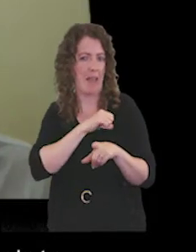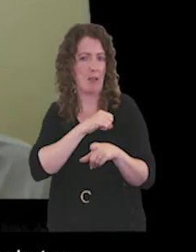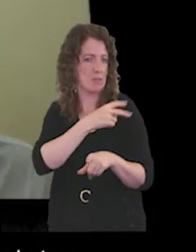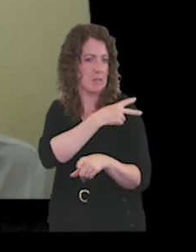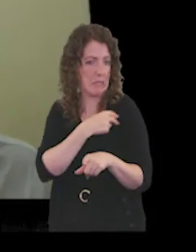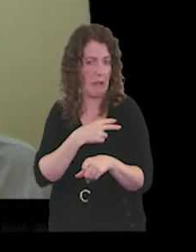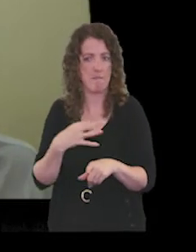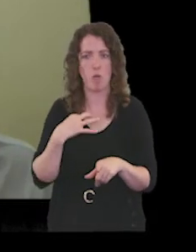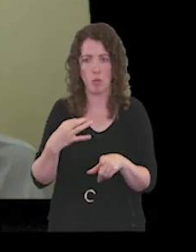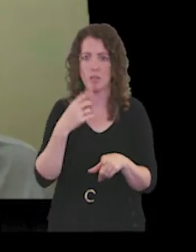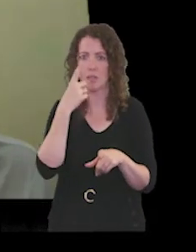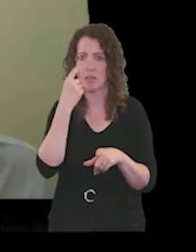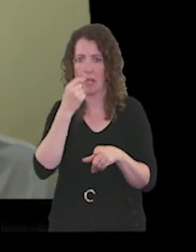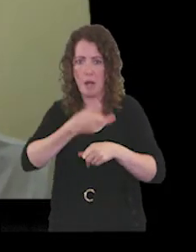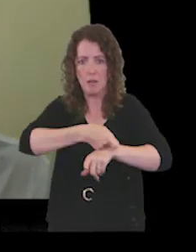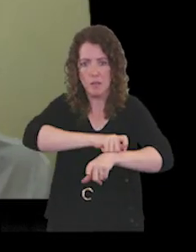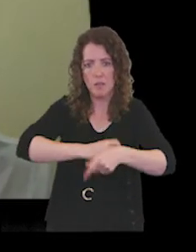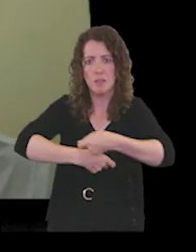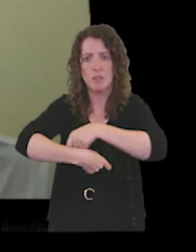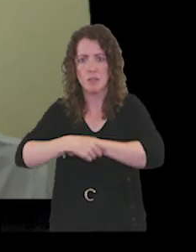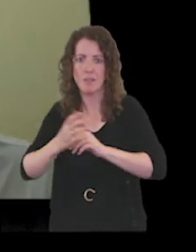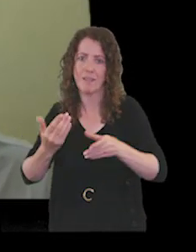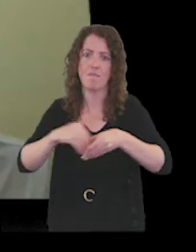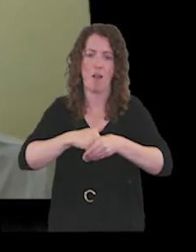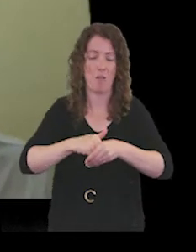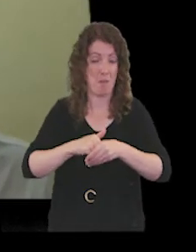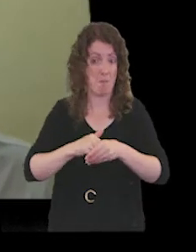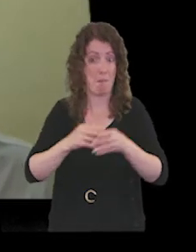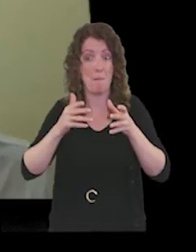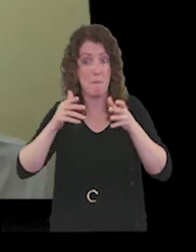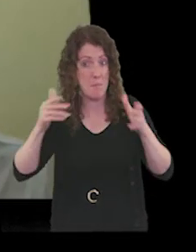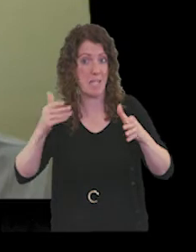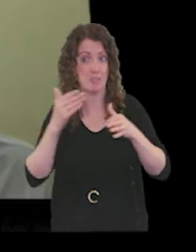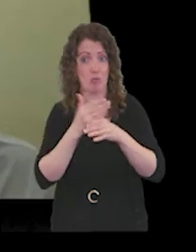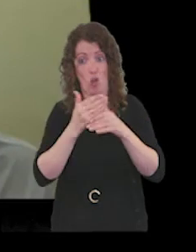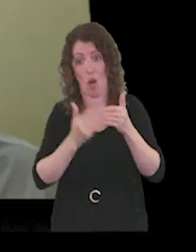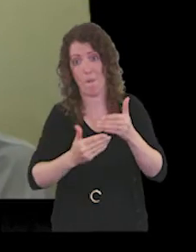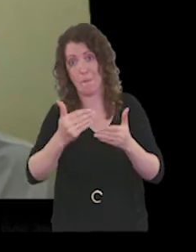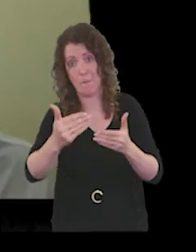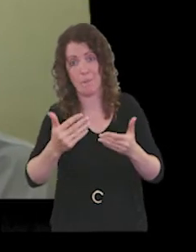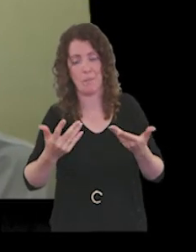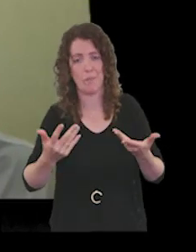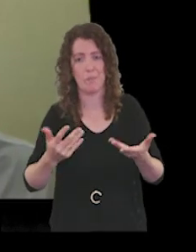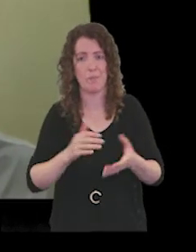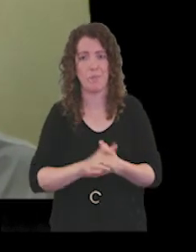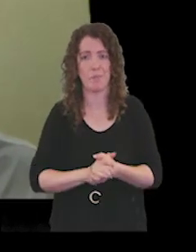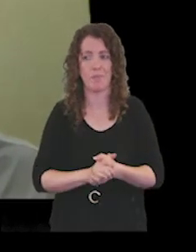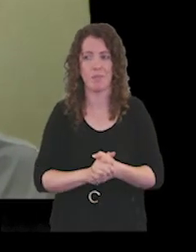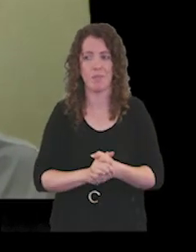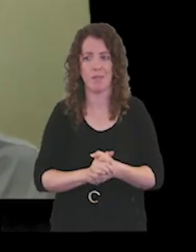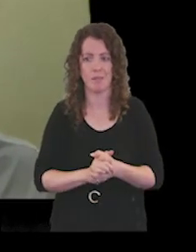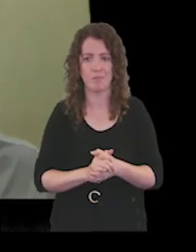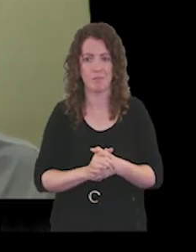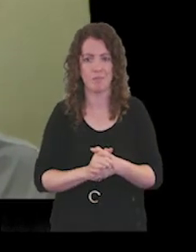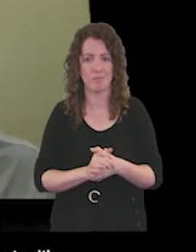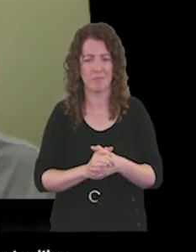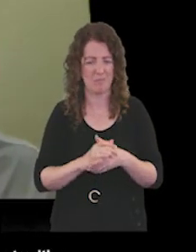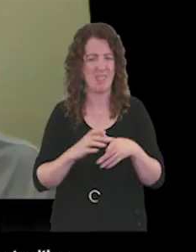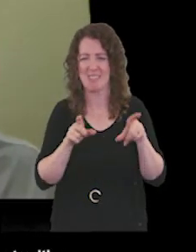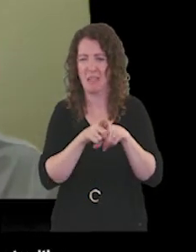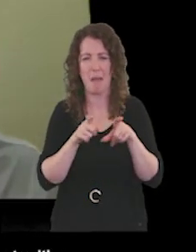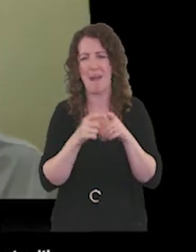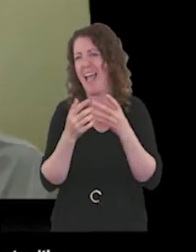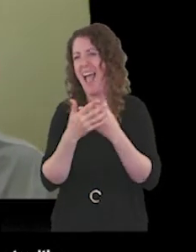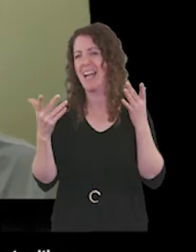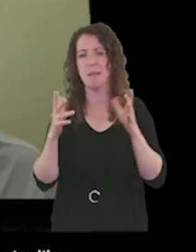affect that so it's a big task ahead and um as ever with um significant change like